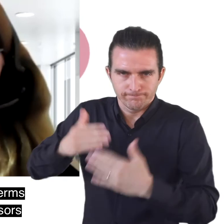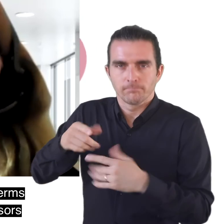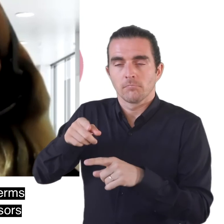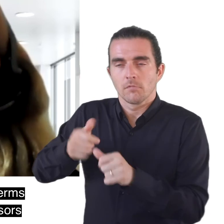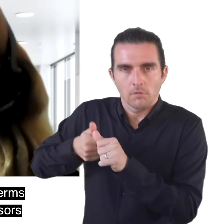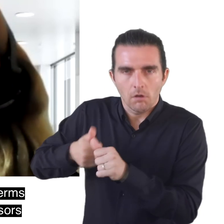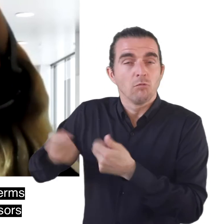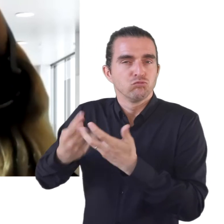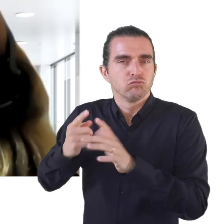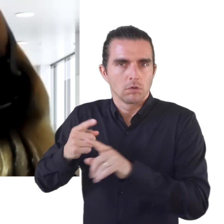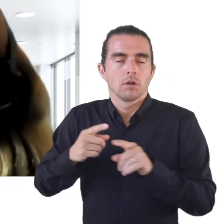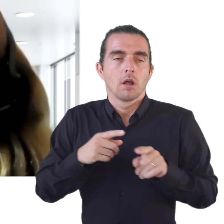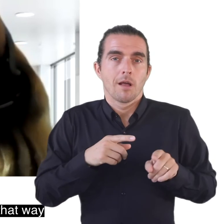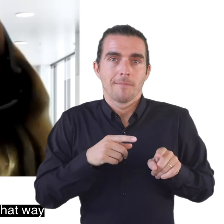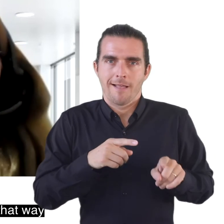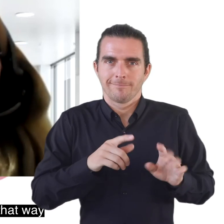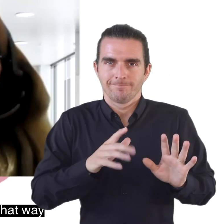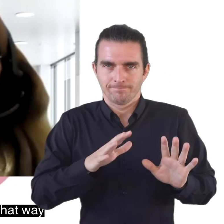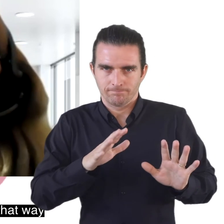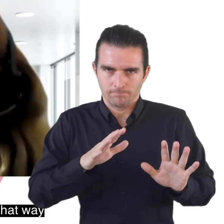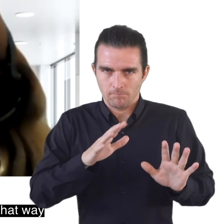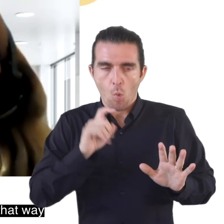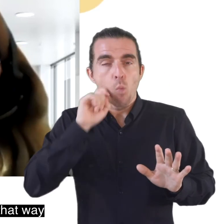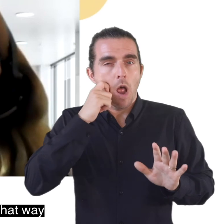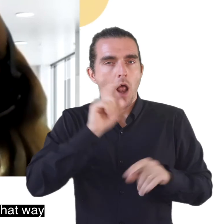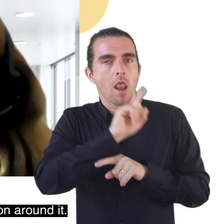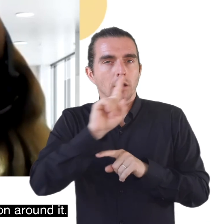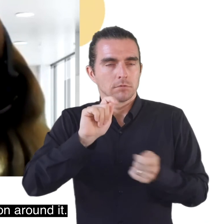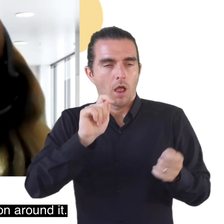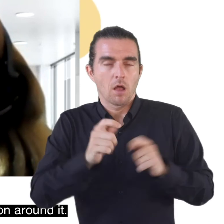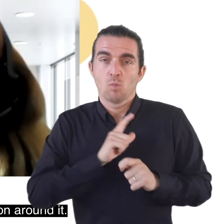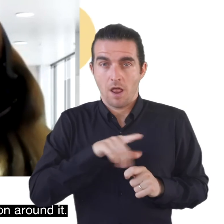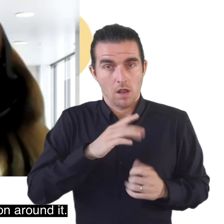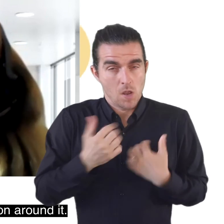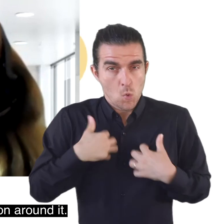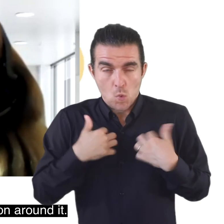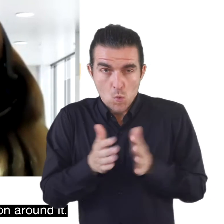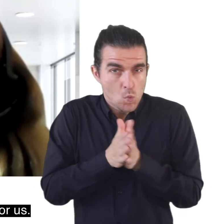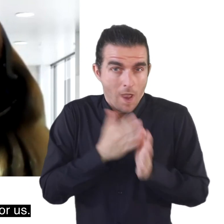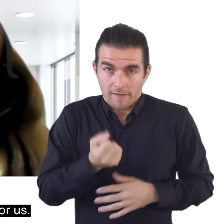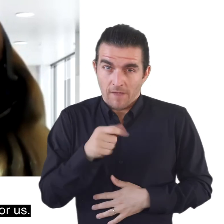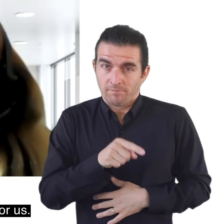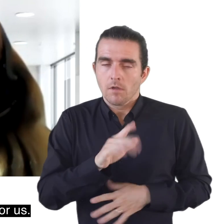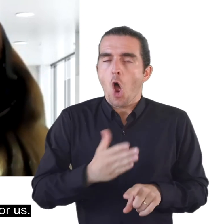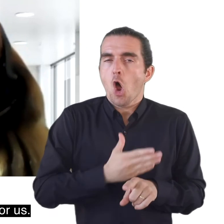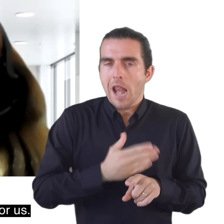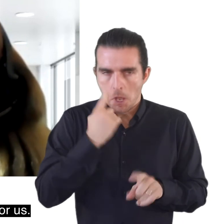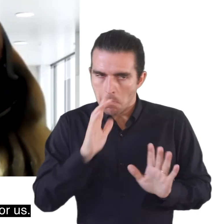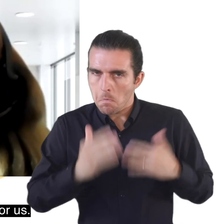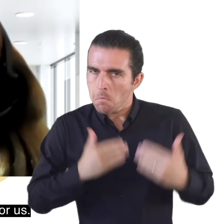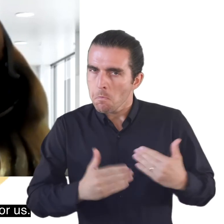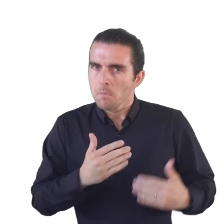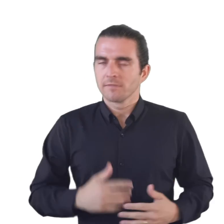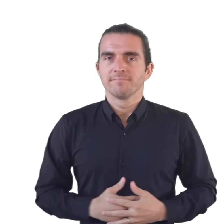terms of reference and sponsors etc i do think this one will get that way and because there's enough passion around it and so as i say early